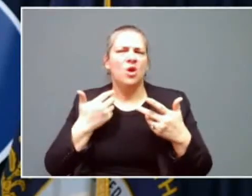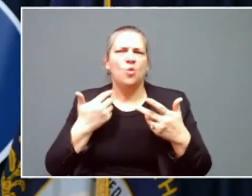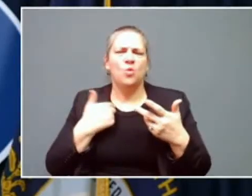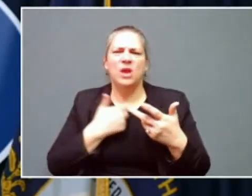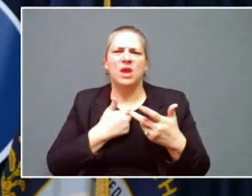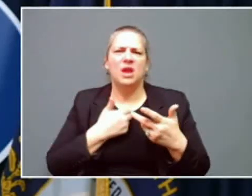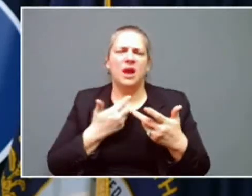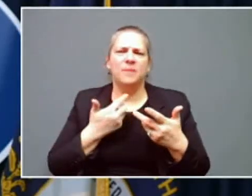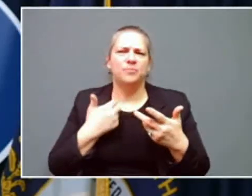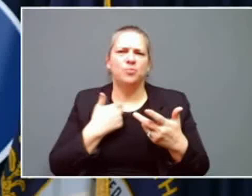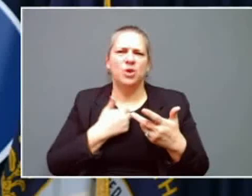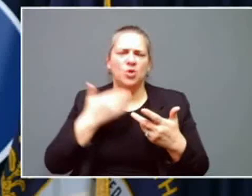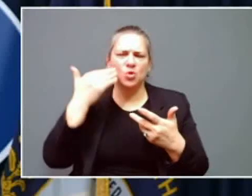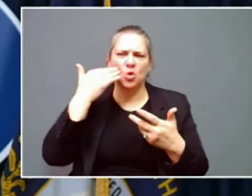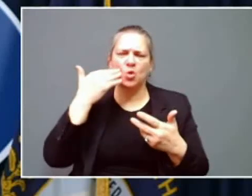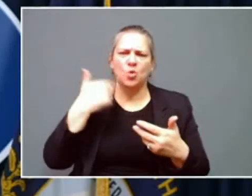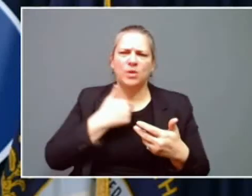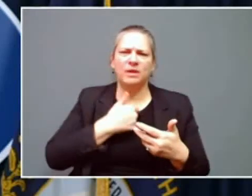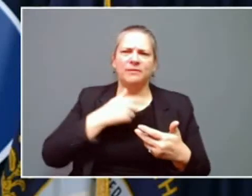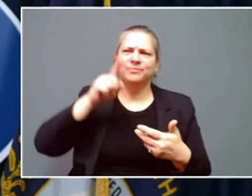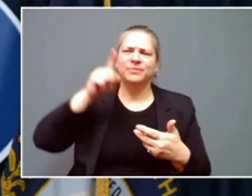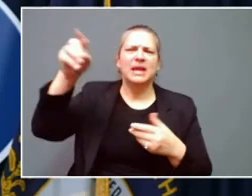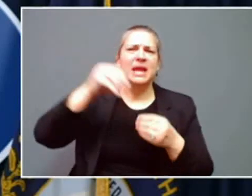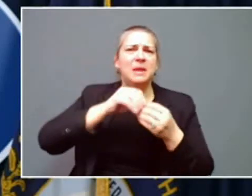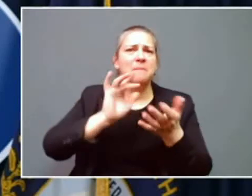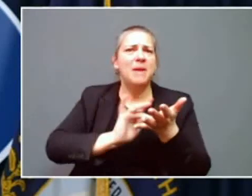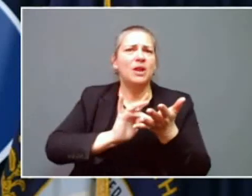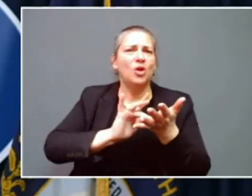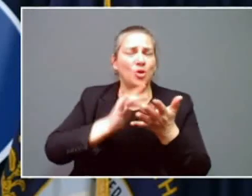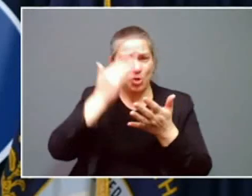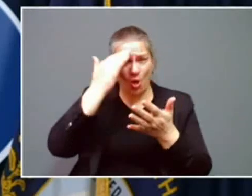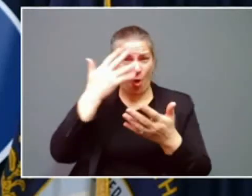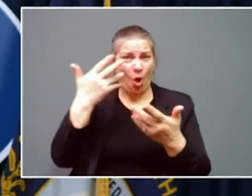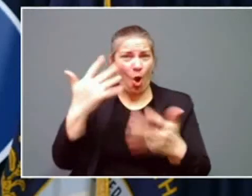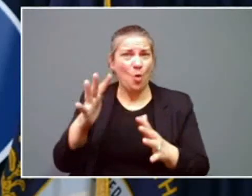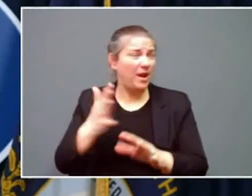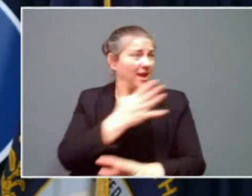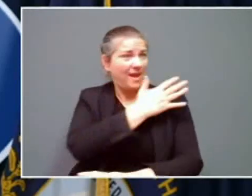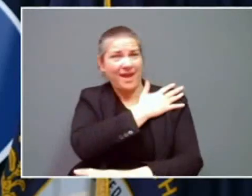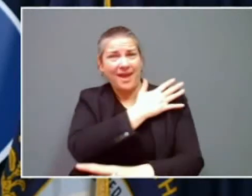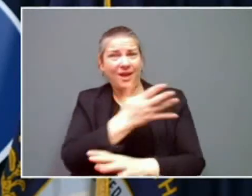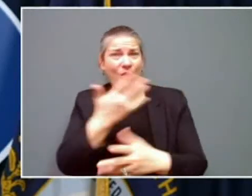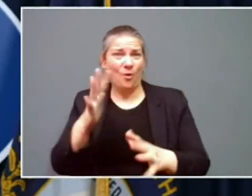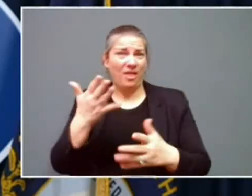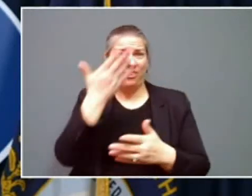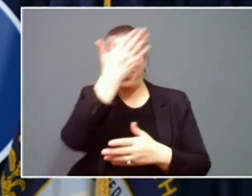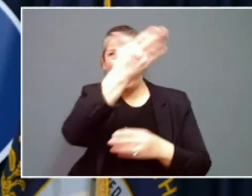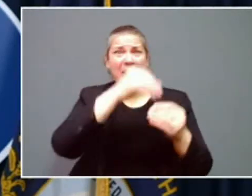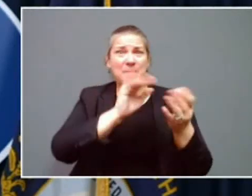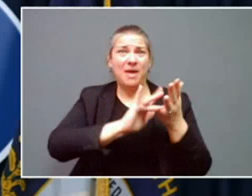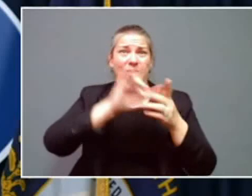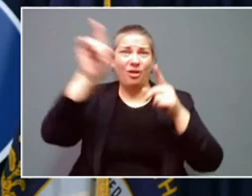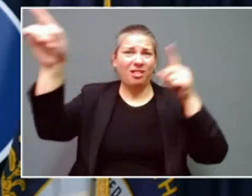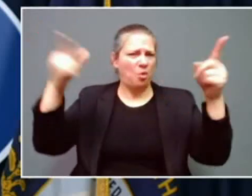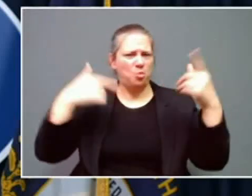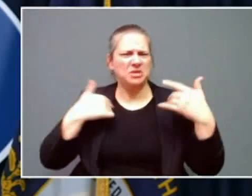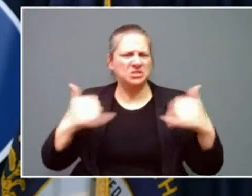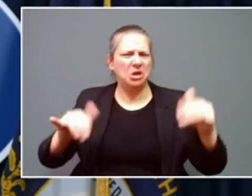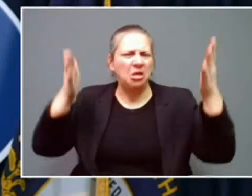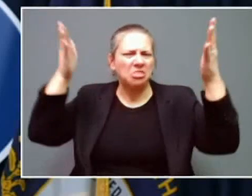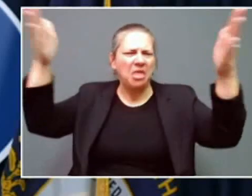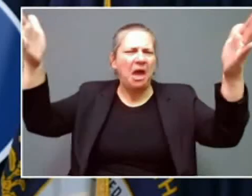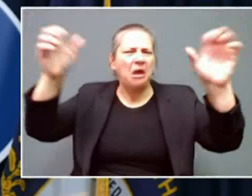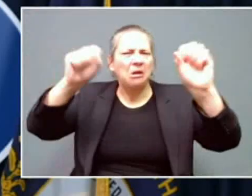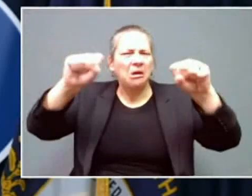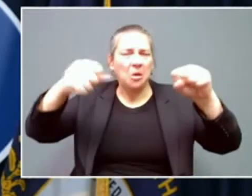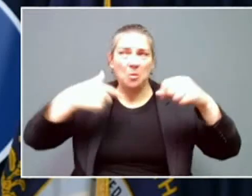44 medical facilities around the Commonwealth today will still be there. Our folks who are responding